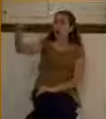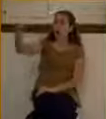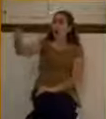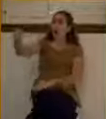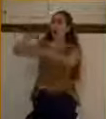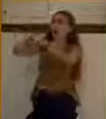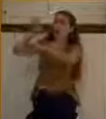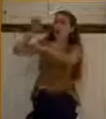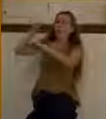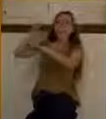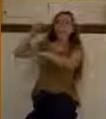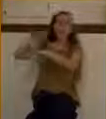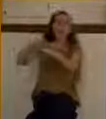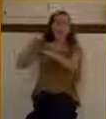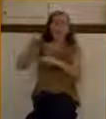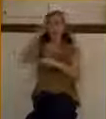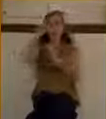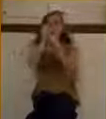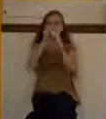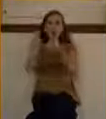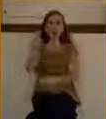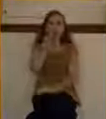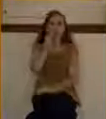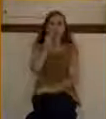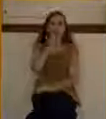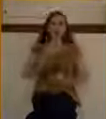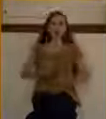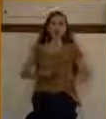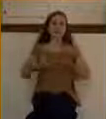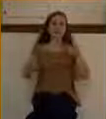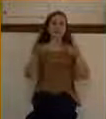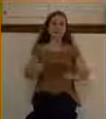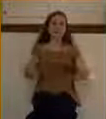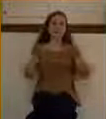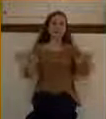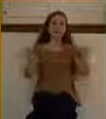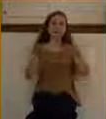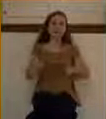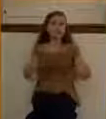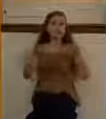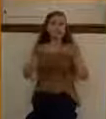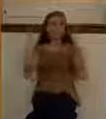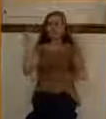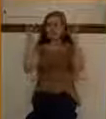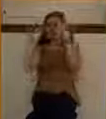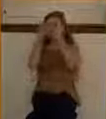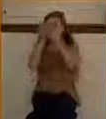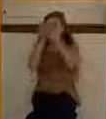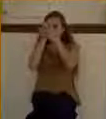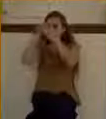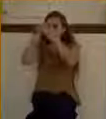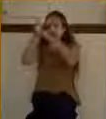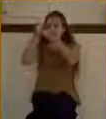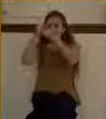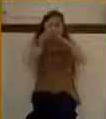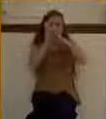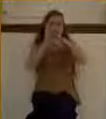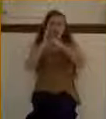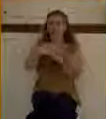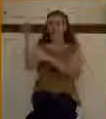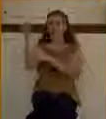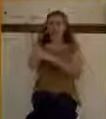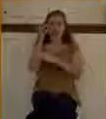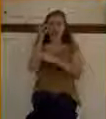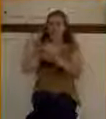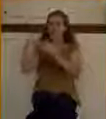Can you imagine his life every day the same, living in a world of darkness? He would grope around for a crust of bread, take